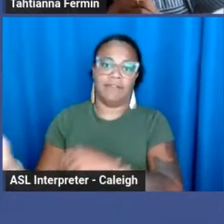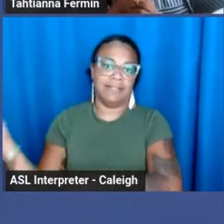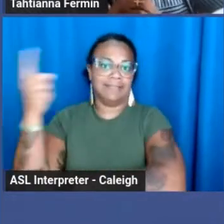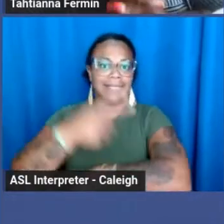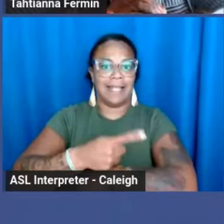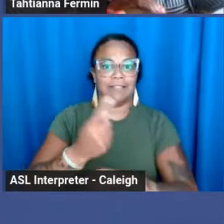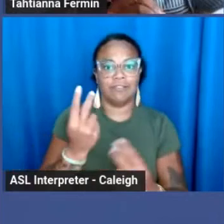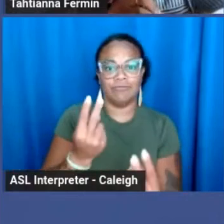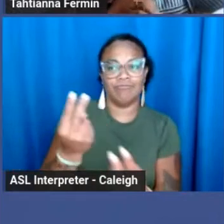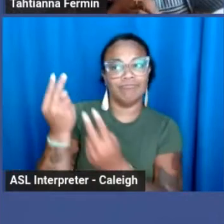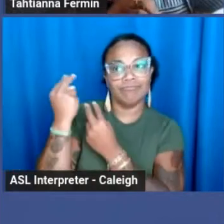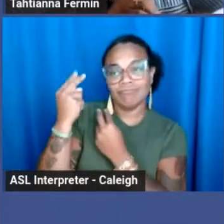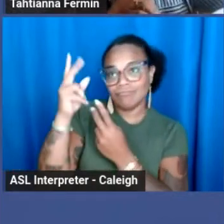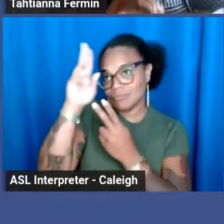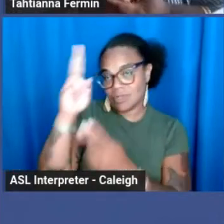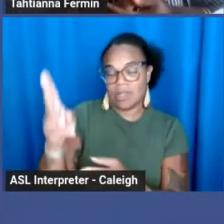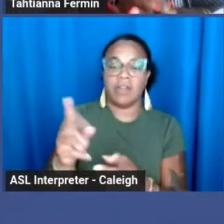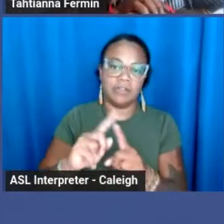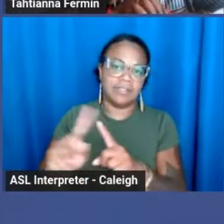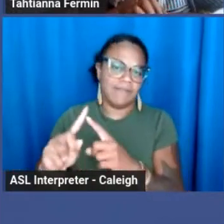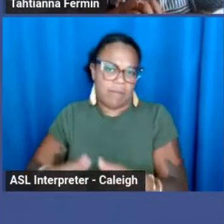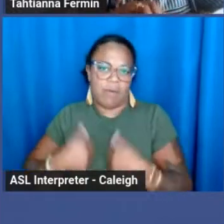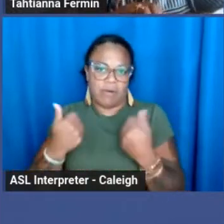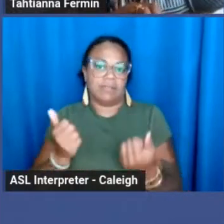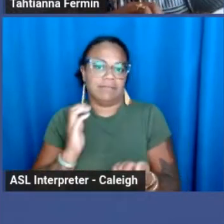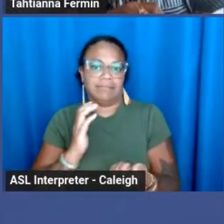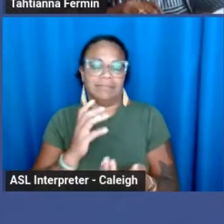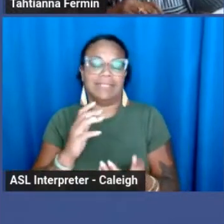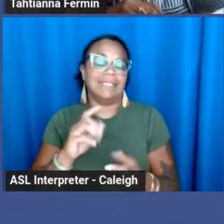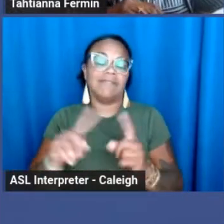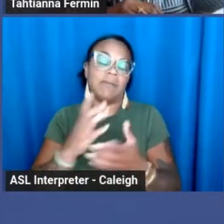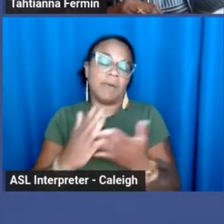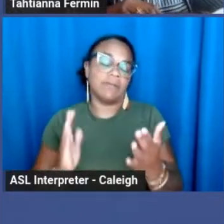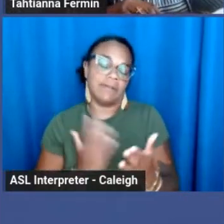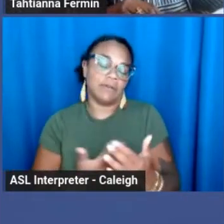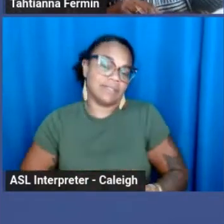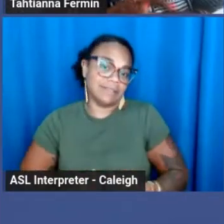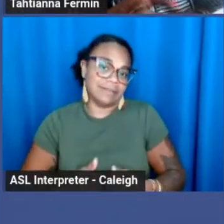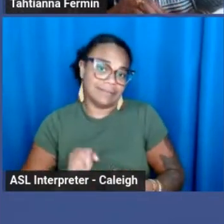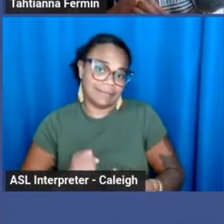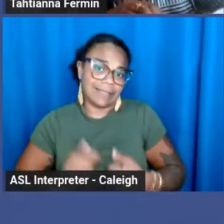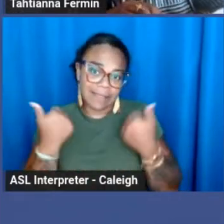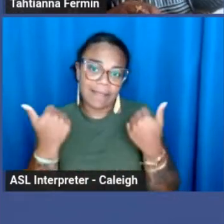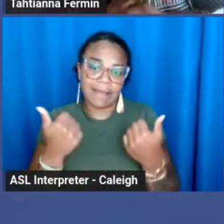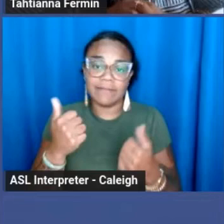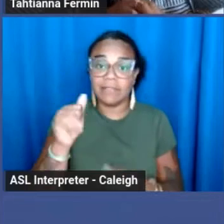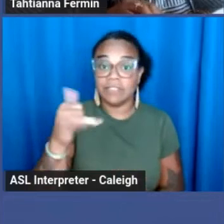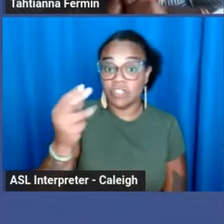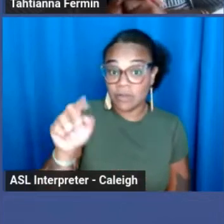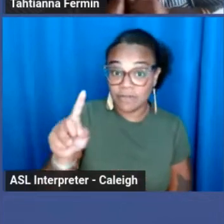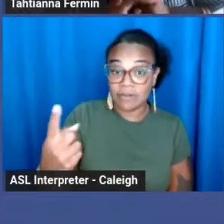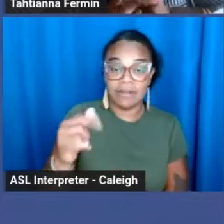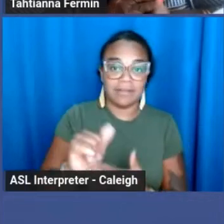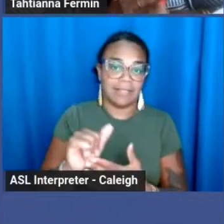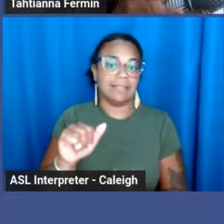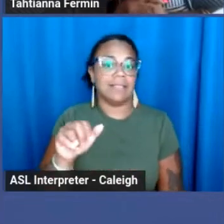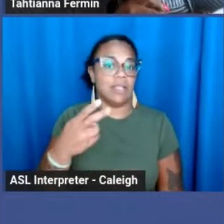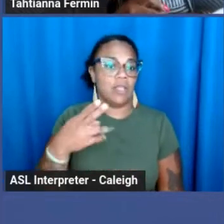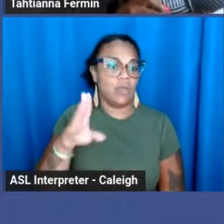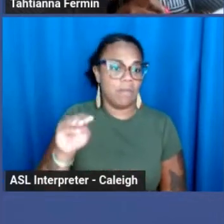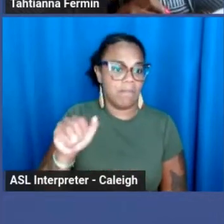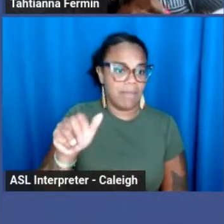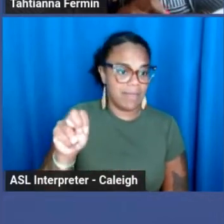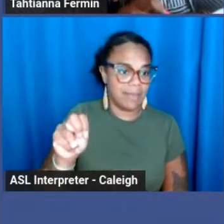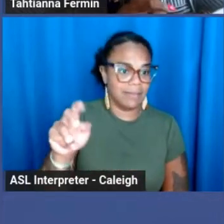parts of our sex life. For example, January 1st. We acknowledge that day as human trafficking awareness.